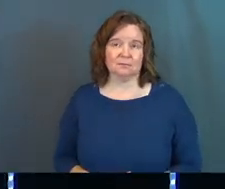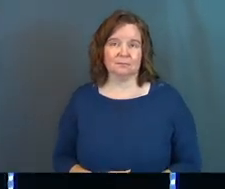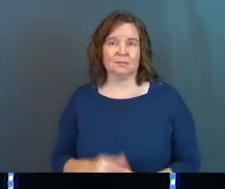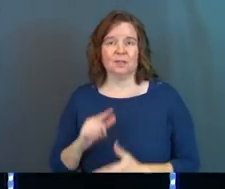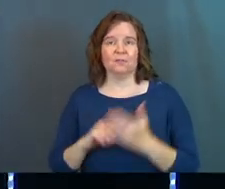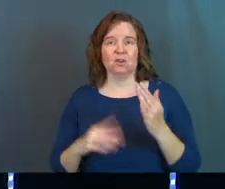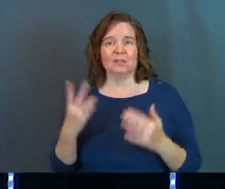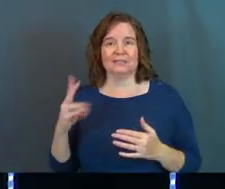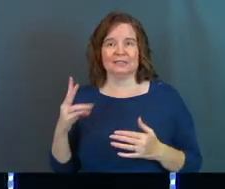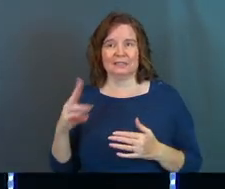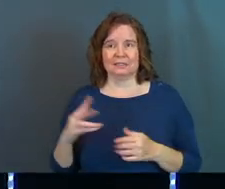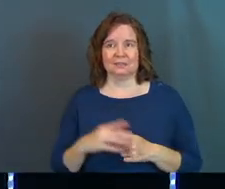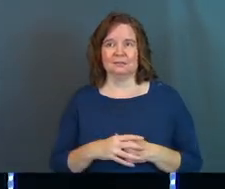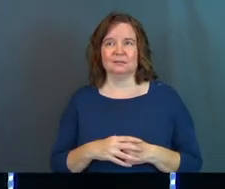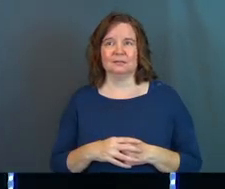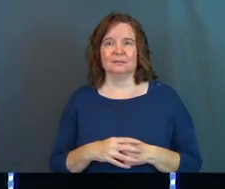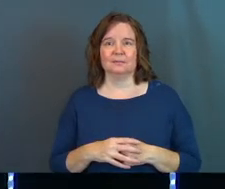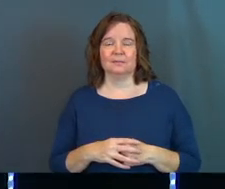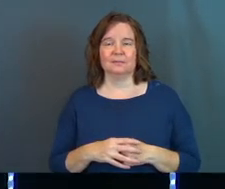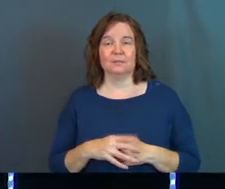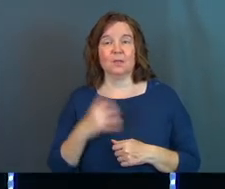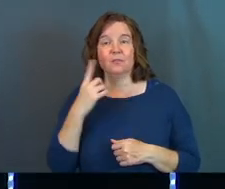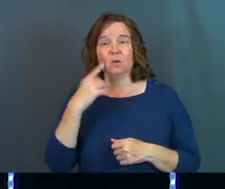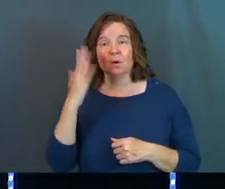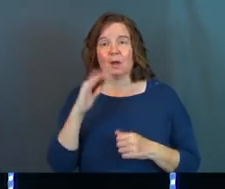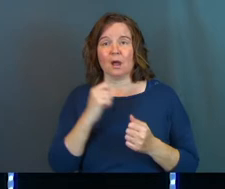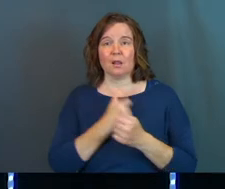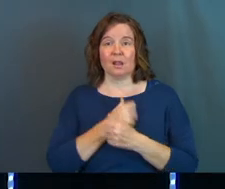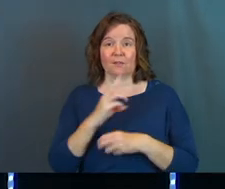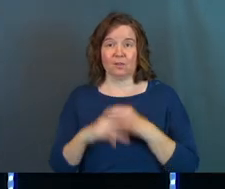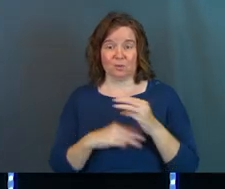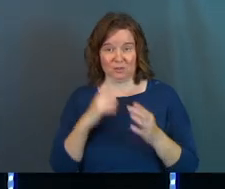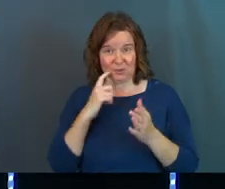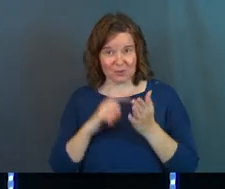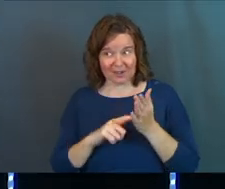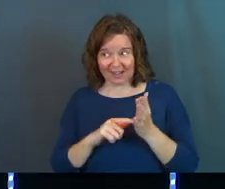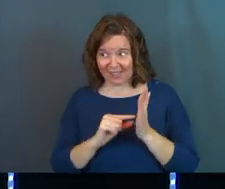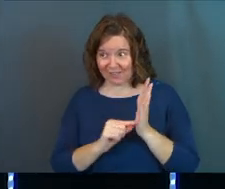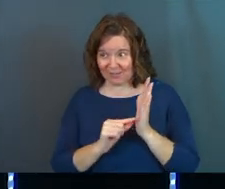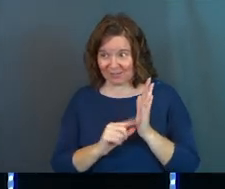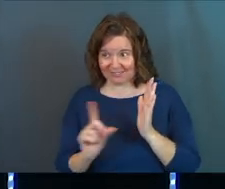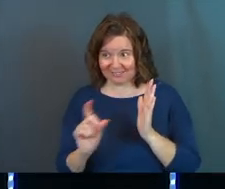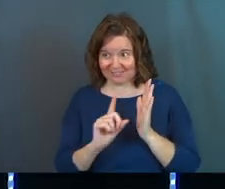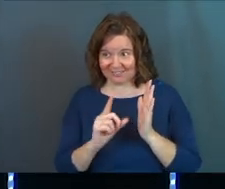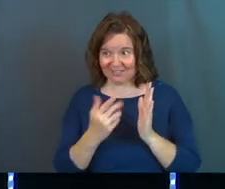Verse 16. For God so loved the world. Anybody recognize that verse?